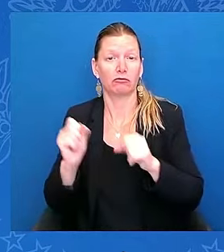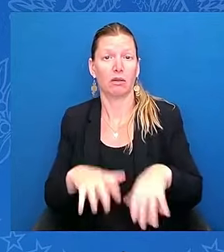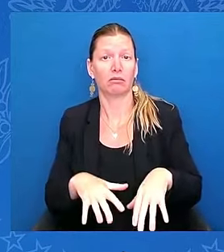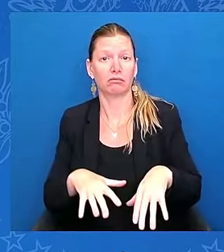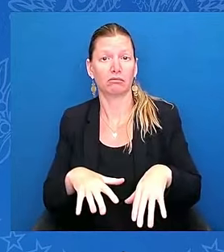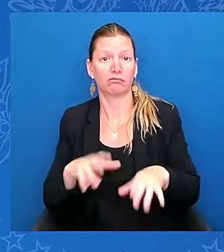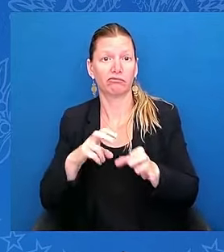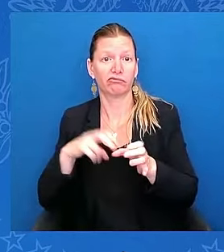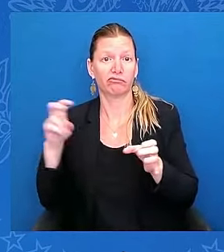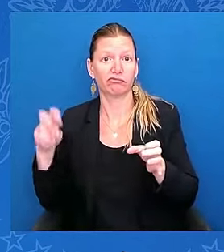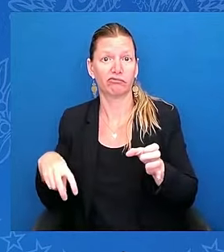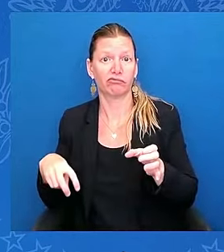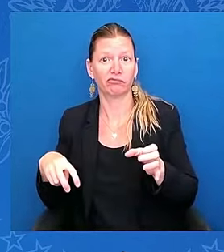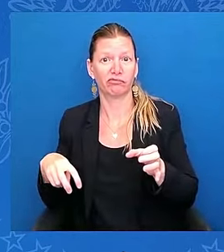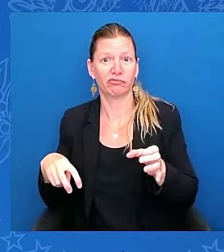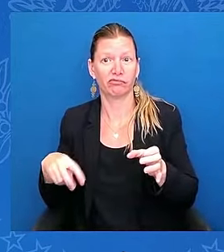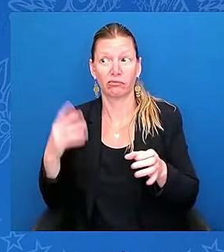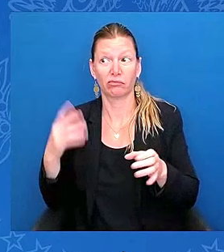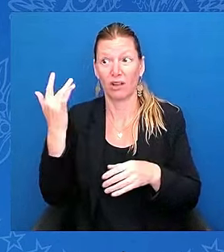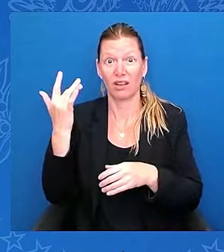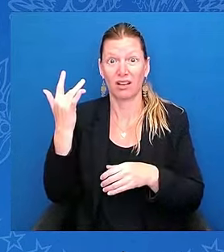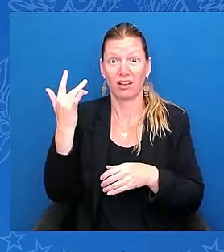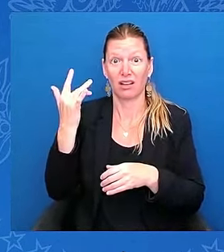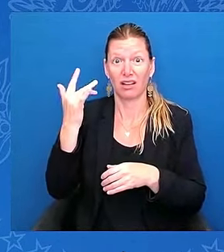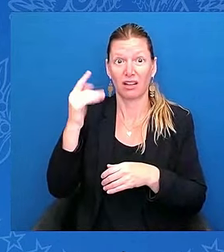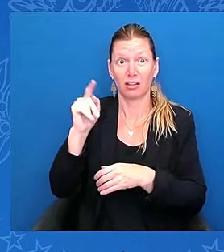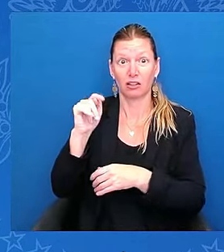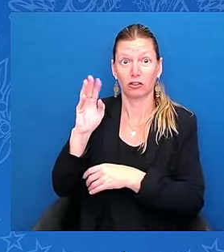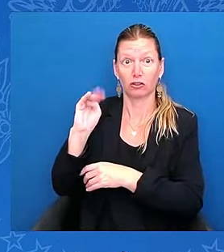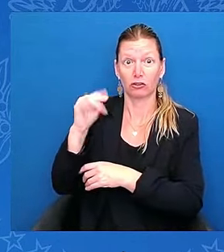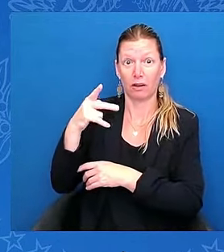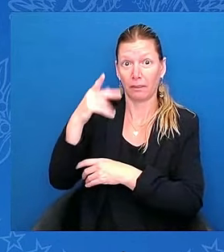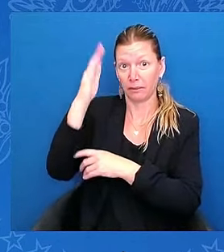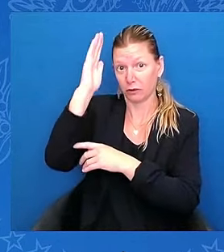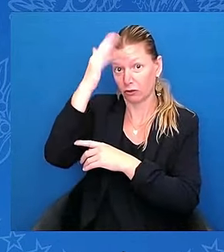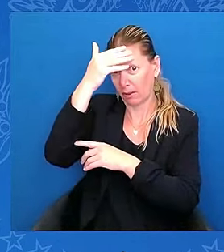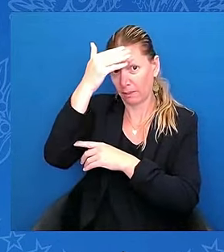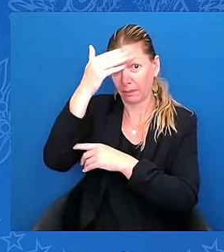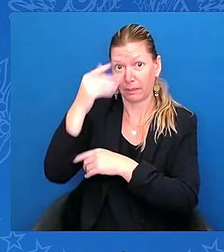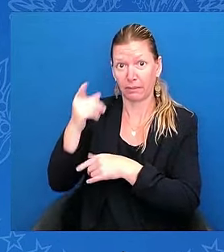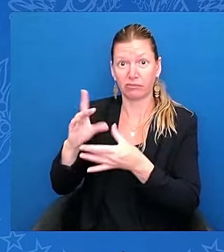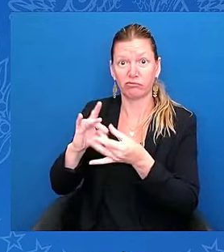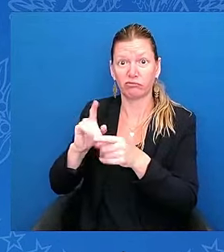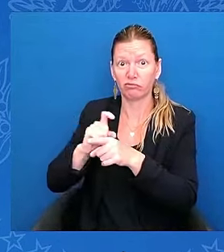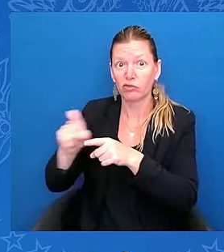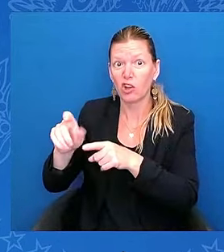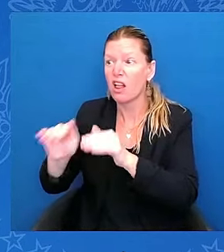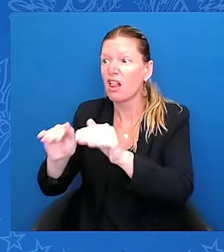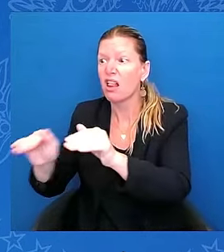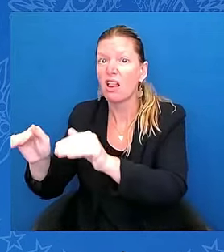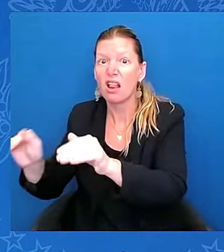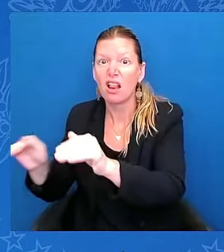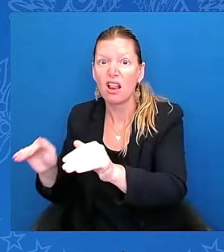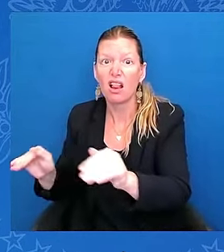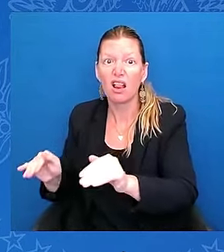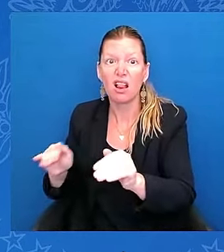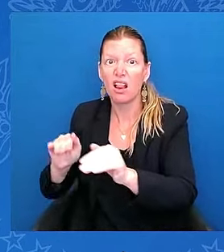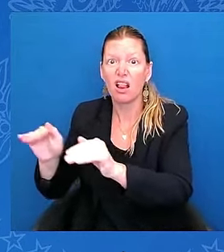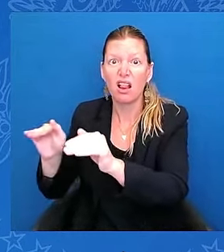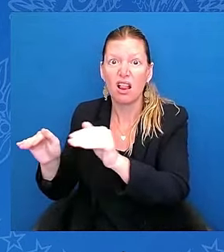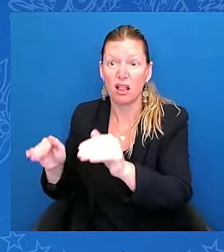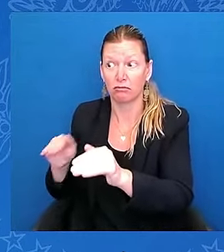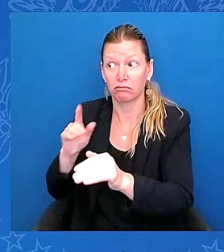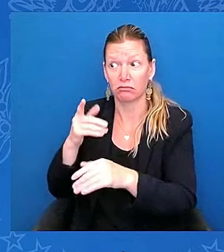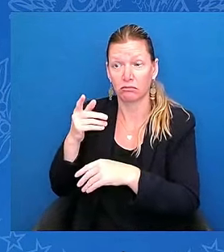Donald Trump got on the phone, literally, and started in the press to confirm this, and calling — calling senators saying,